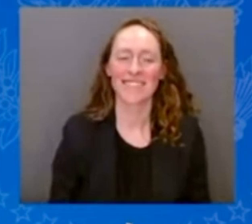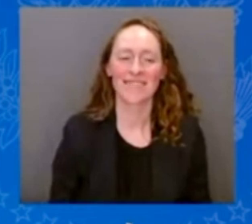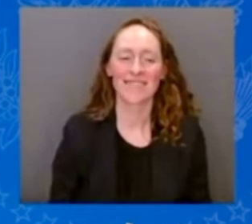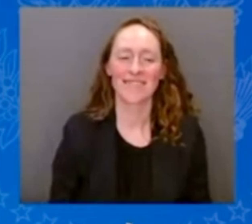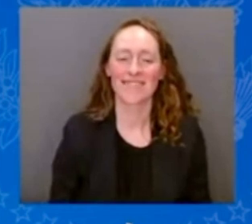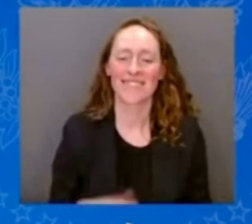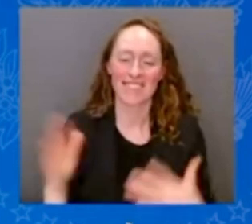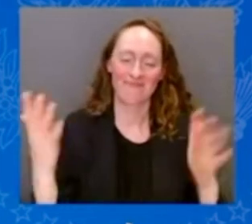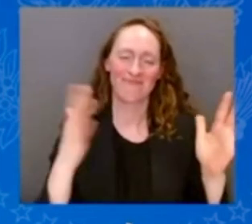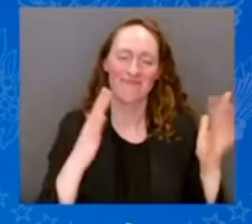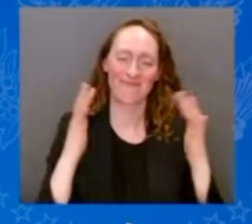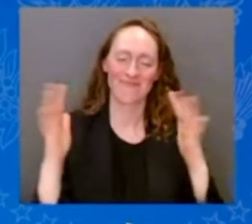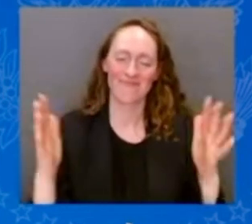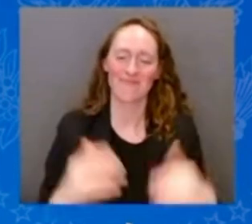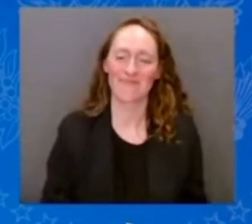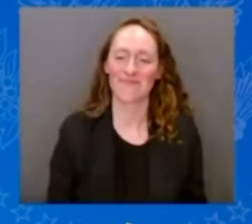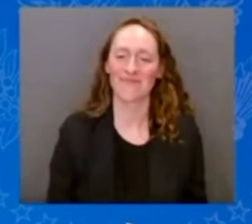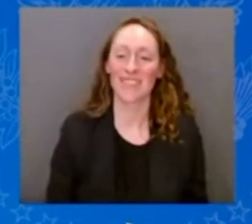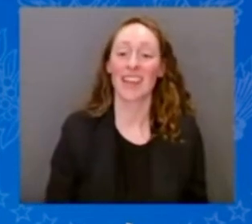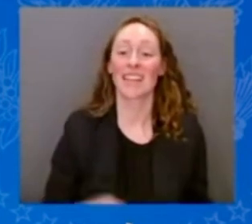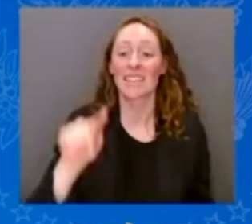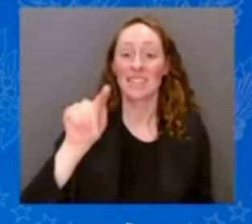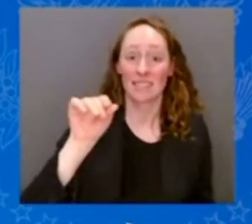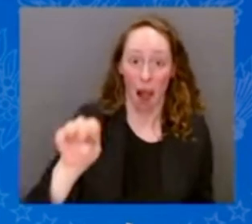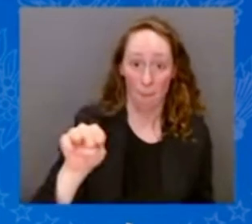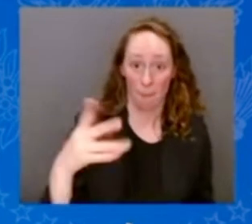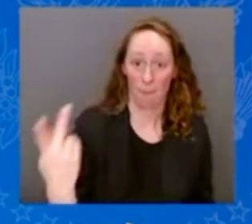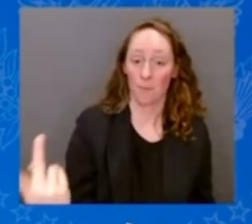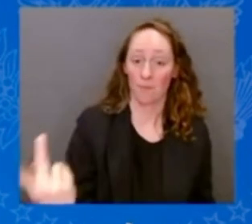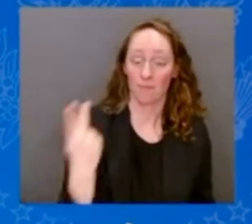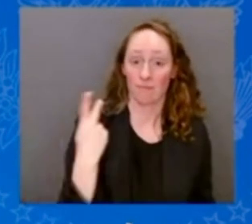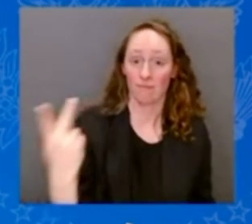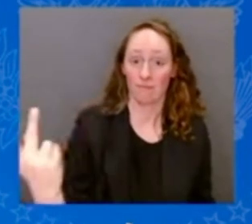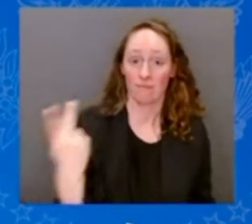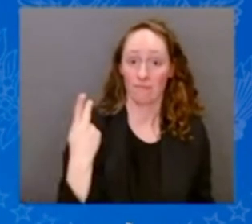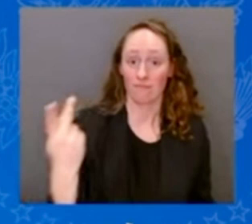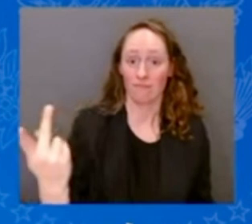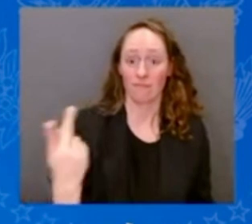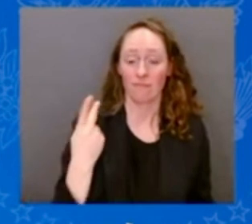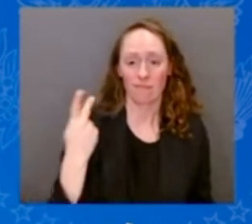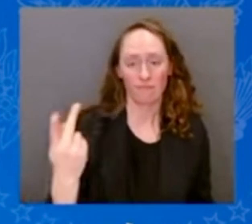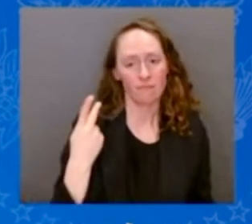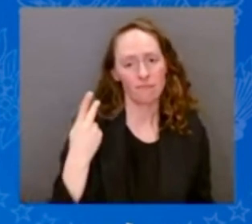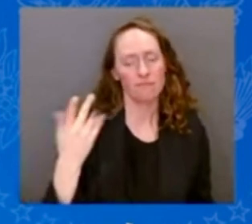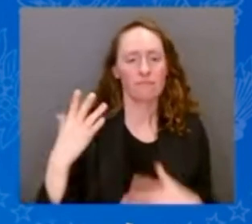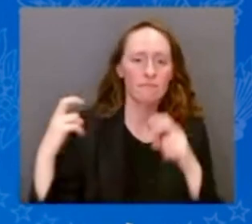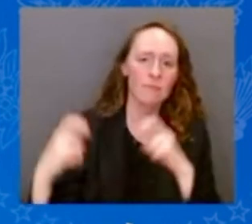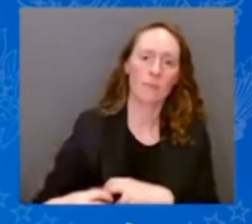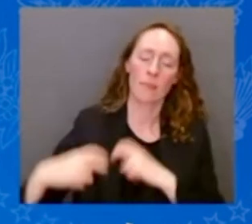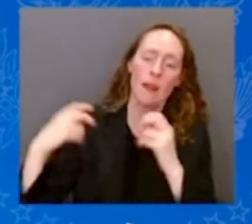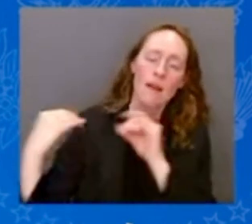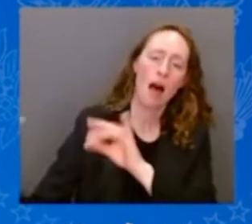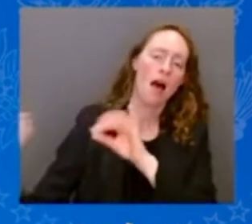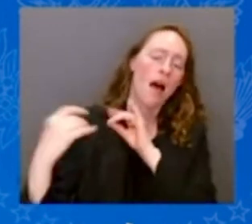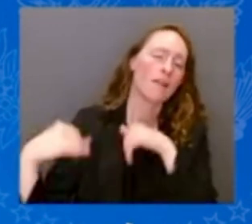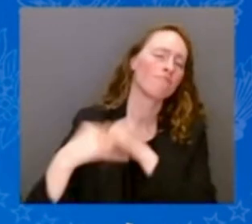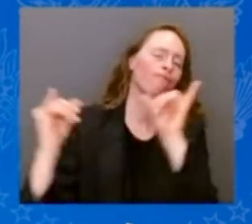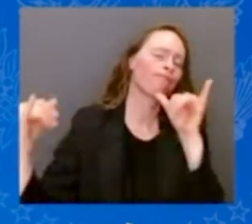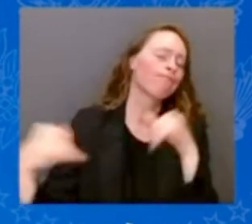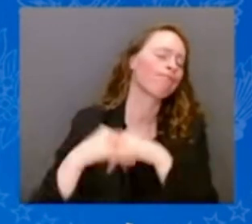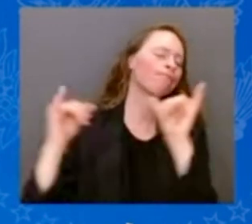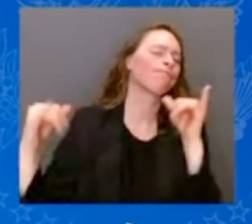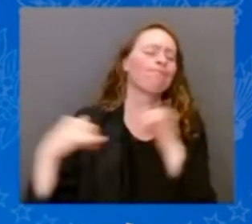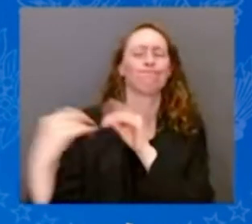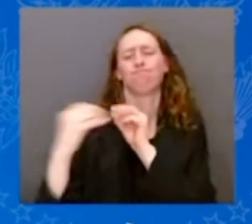Tom and I spent a whole heck of a lot of hours arguing and then shaking hands. Right, Tom? How am I? Good to see you,